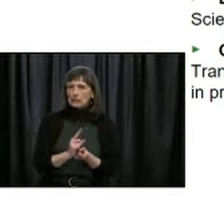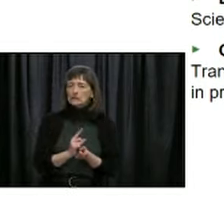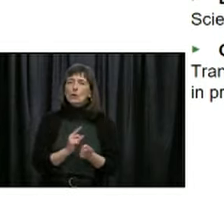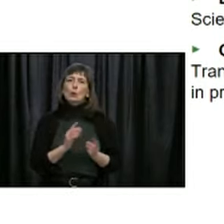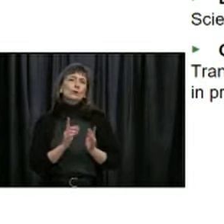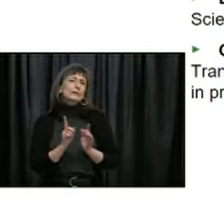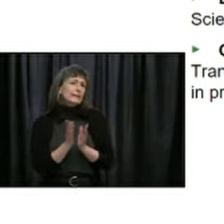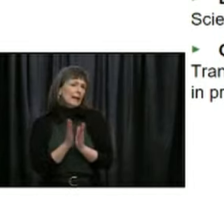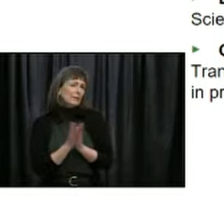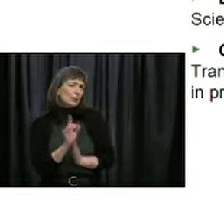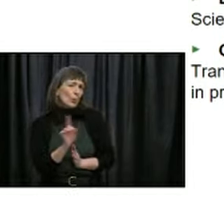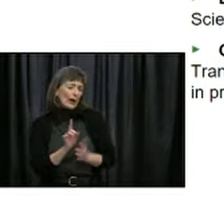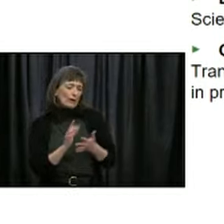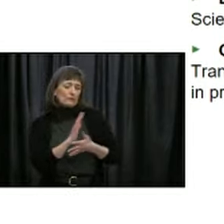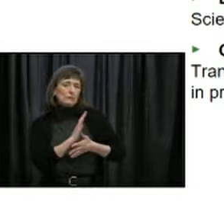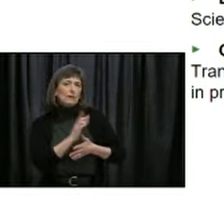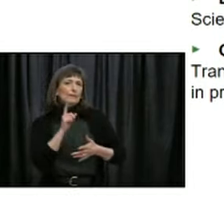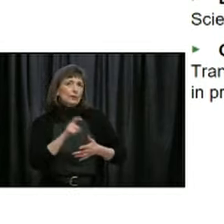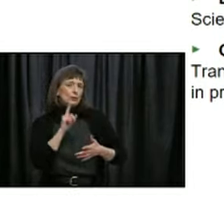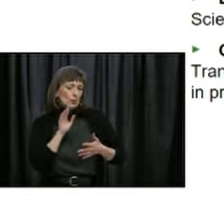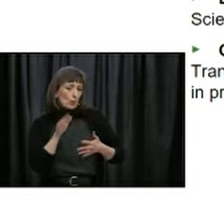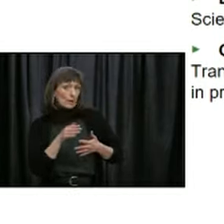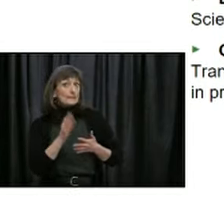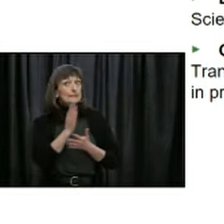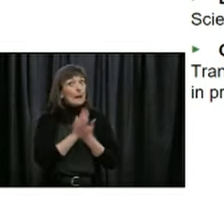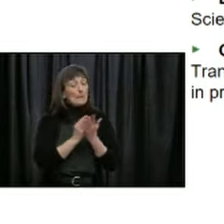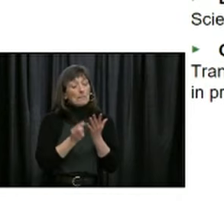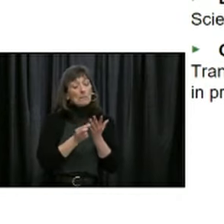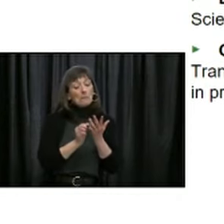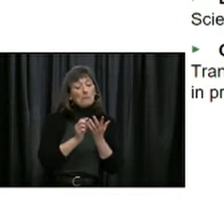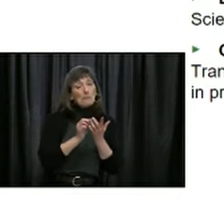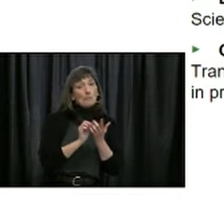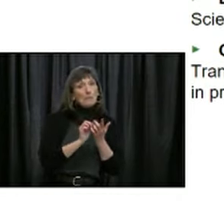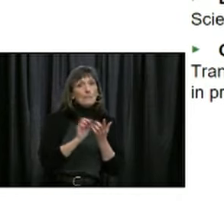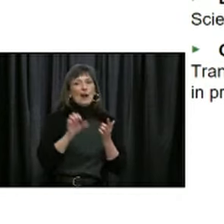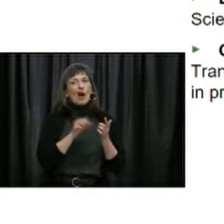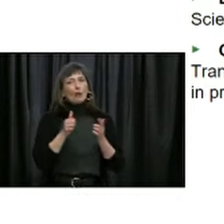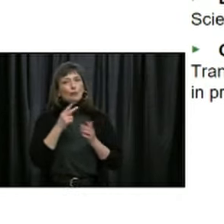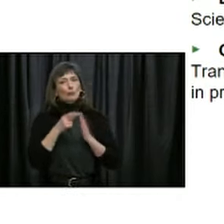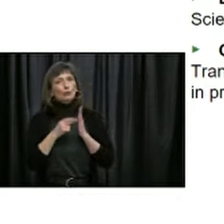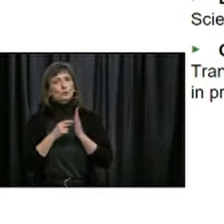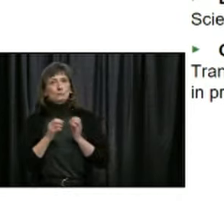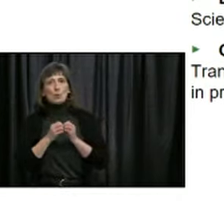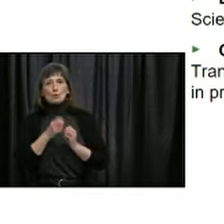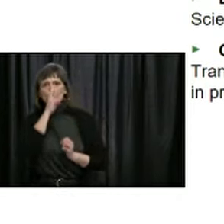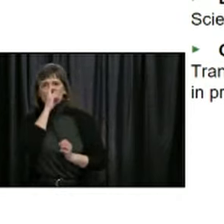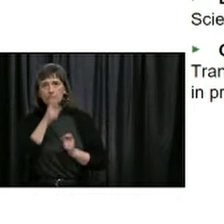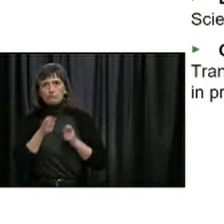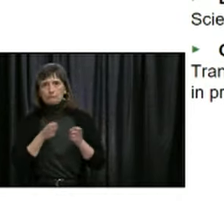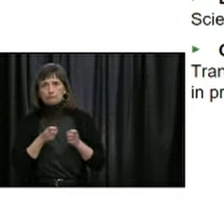this plan, while we relax some measures, we may have to tighten others to reduce risk.